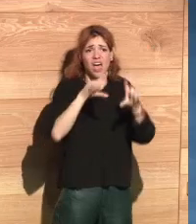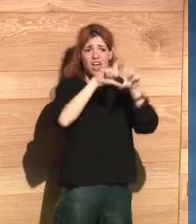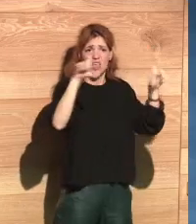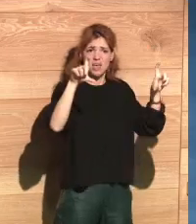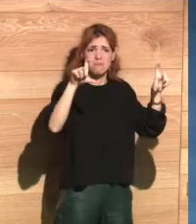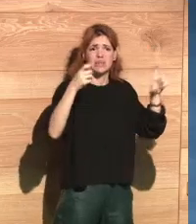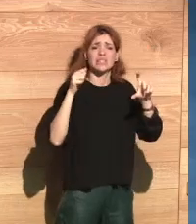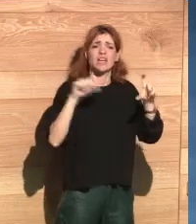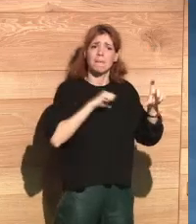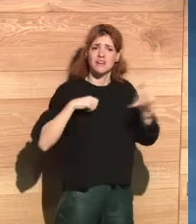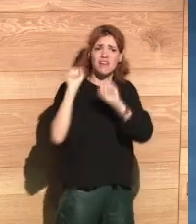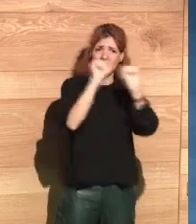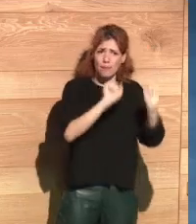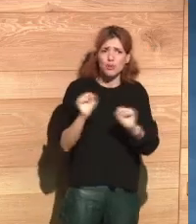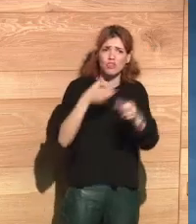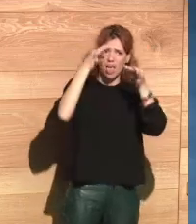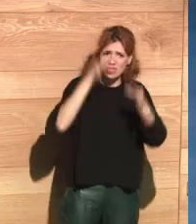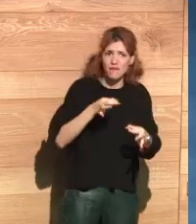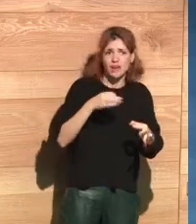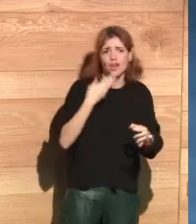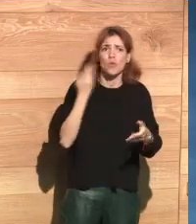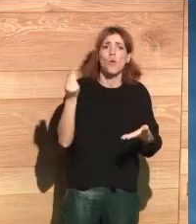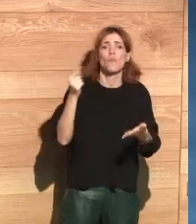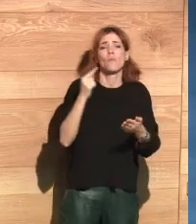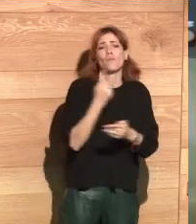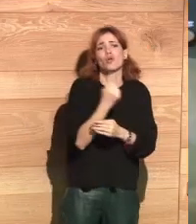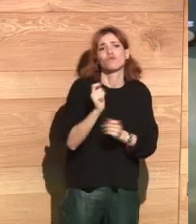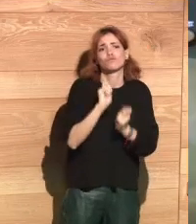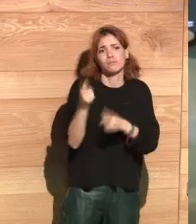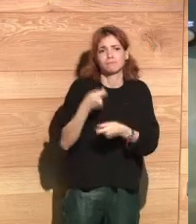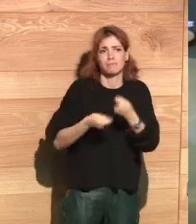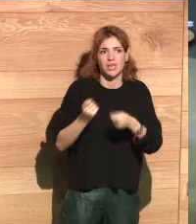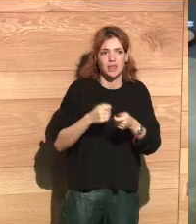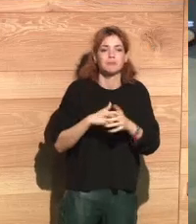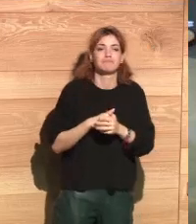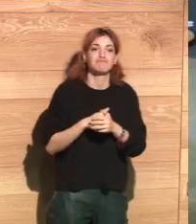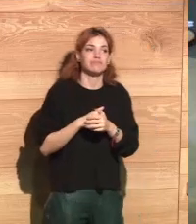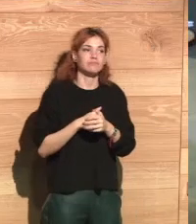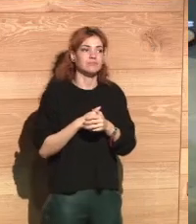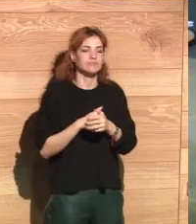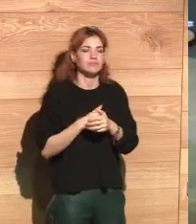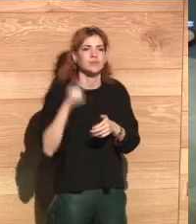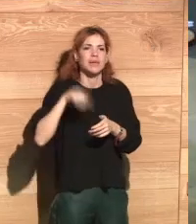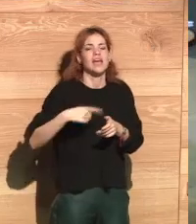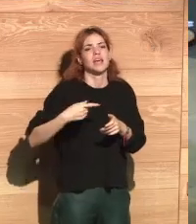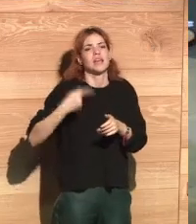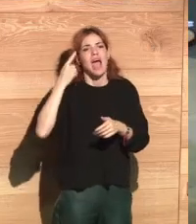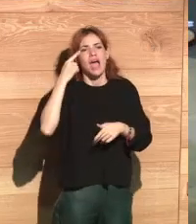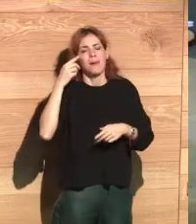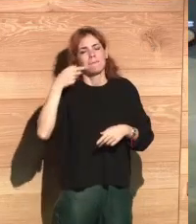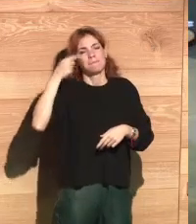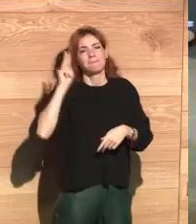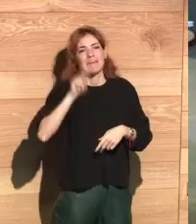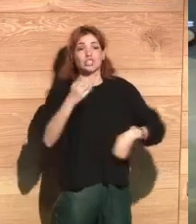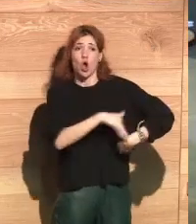usual, more common information until there are companies that offer this type of practices as a